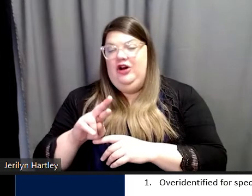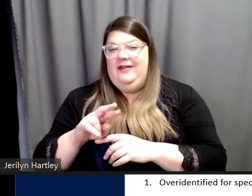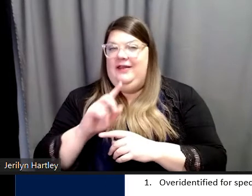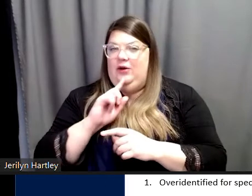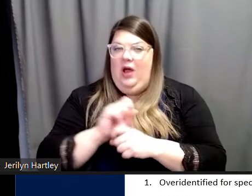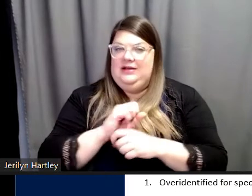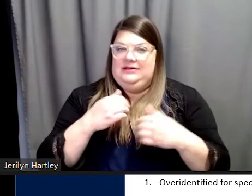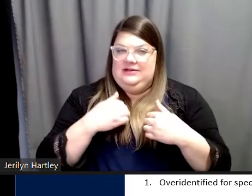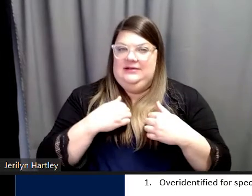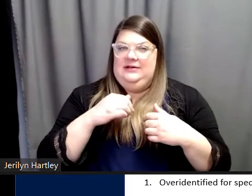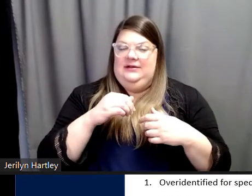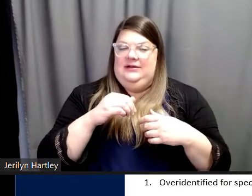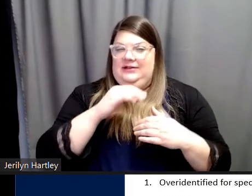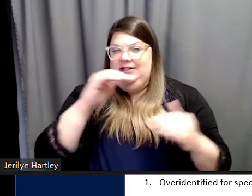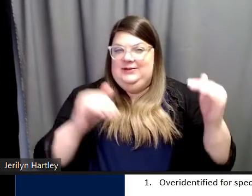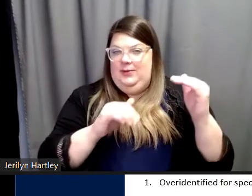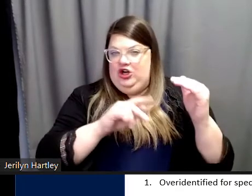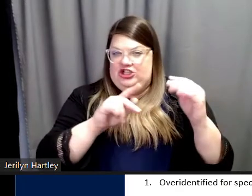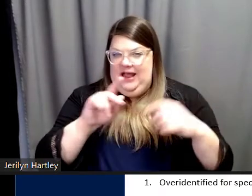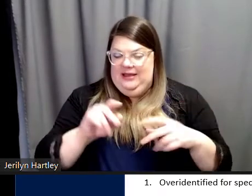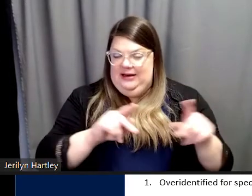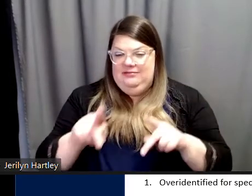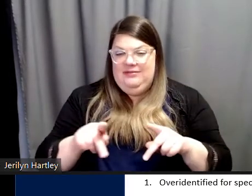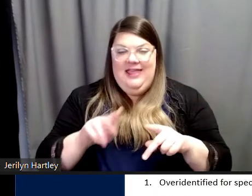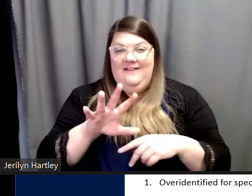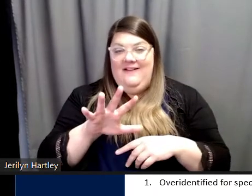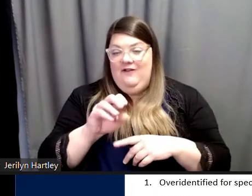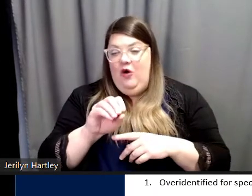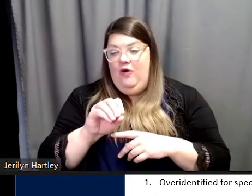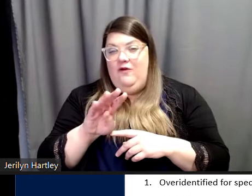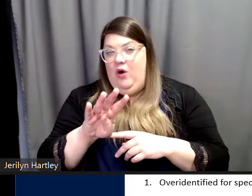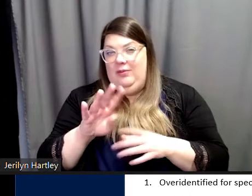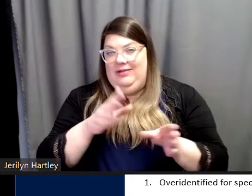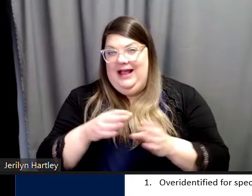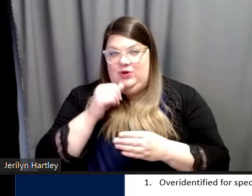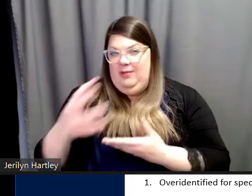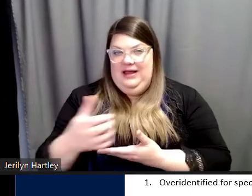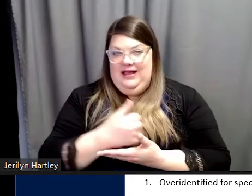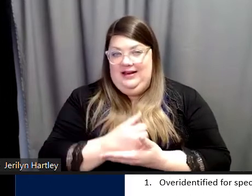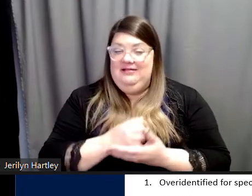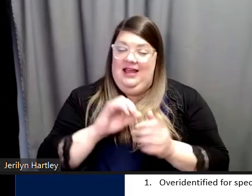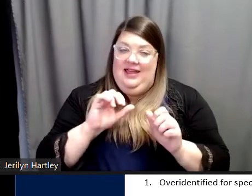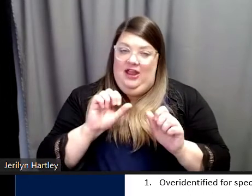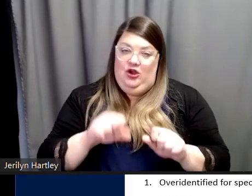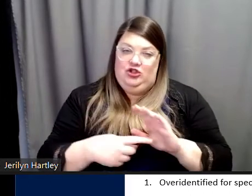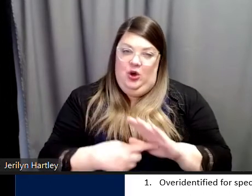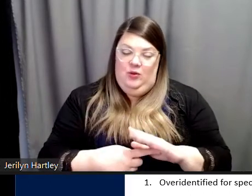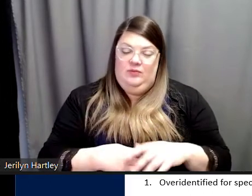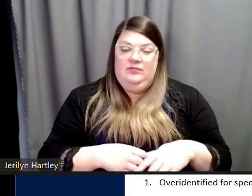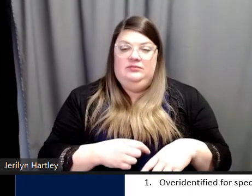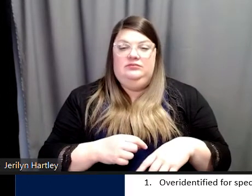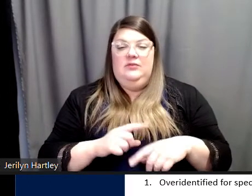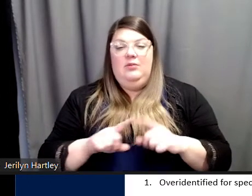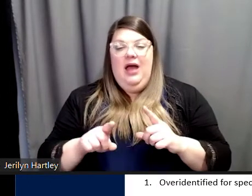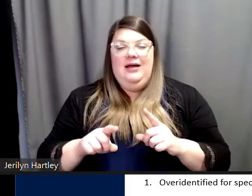that the 504 plans weren't being collected and that could be indicative of disproportionality. But I'm